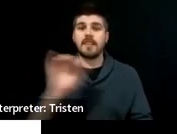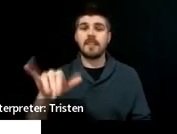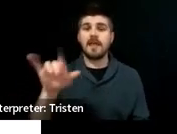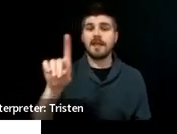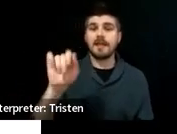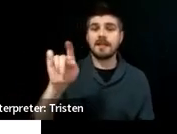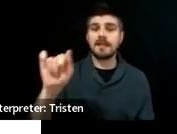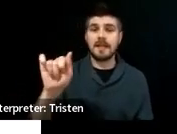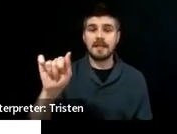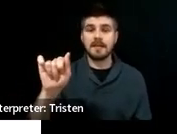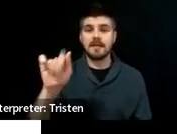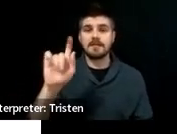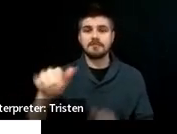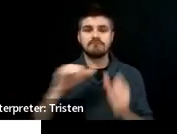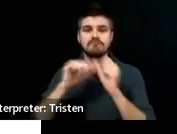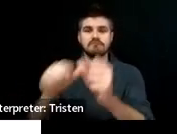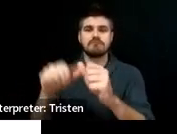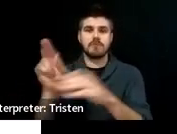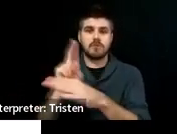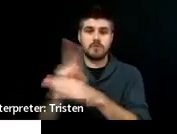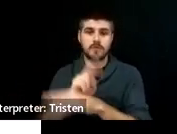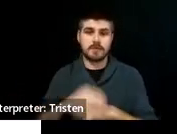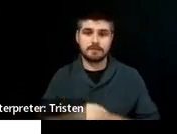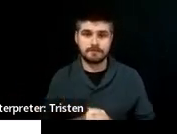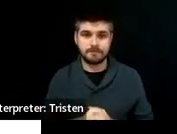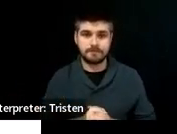it's a process and it's a time-consuming process.